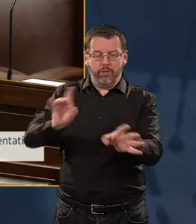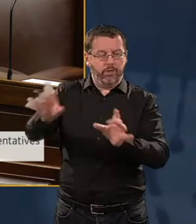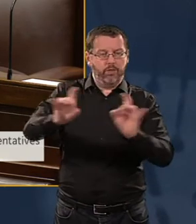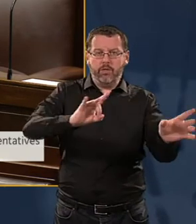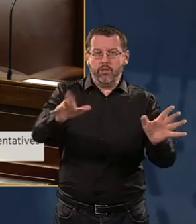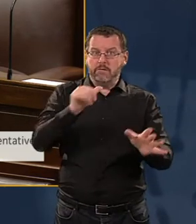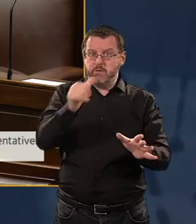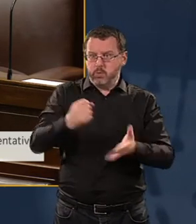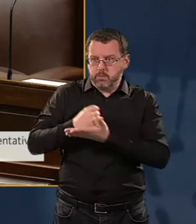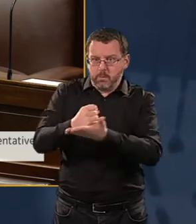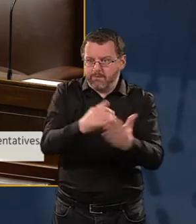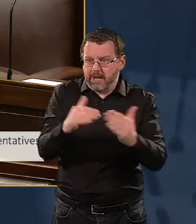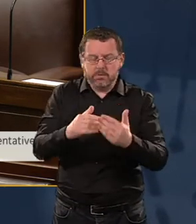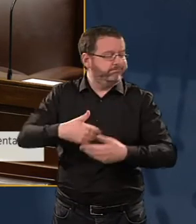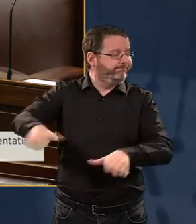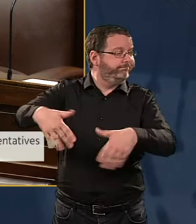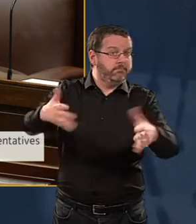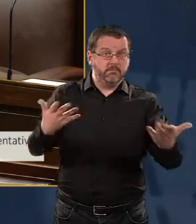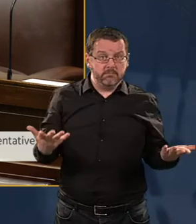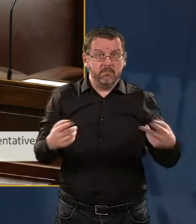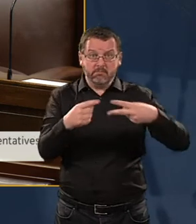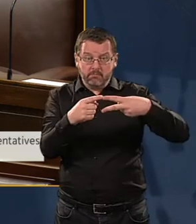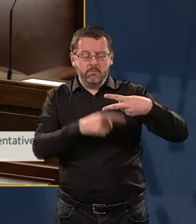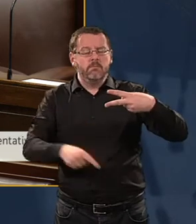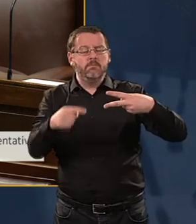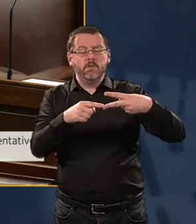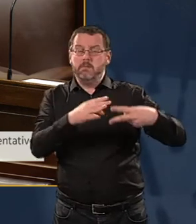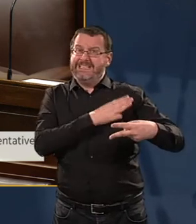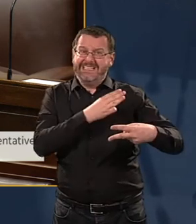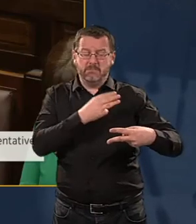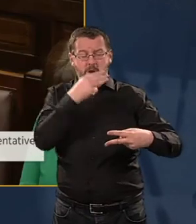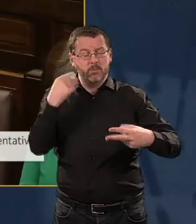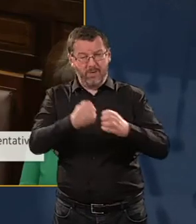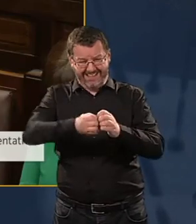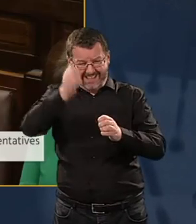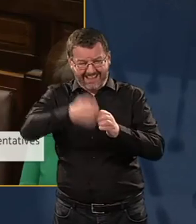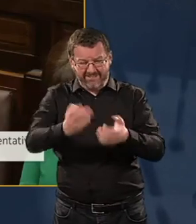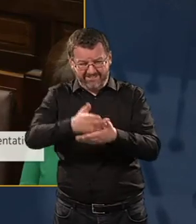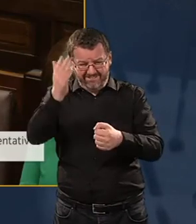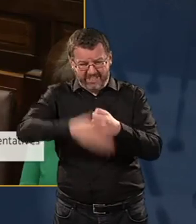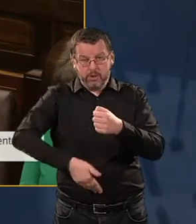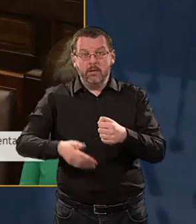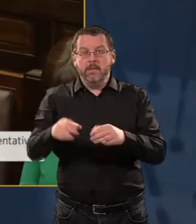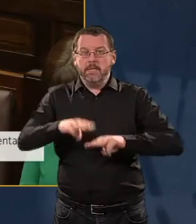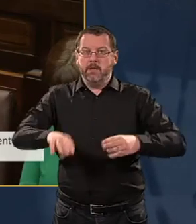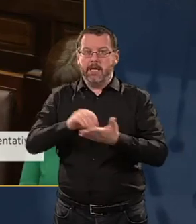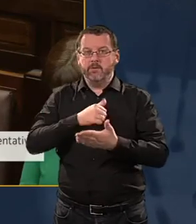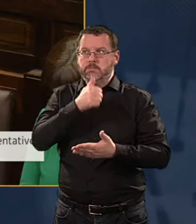support, and will you commit to end the practice where people are forced to pay top-ups